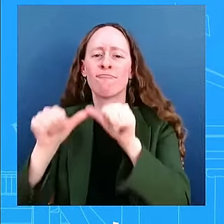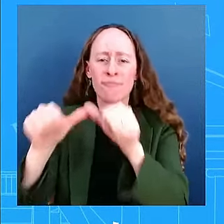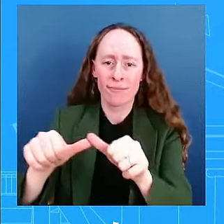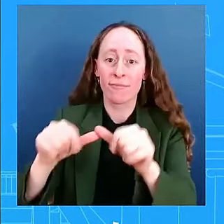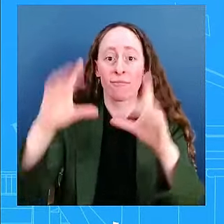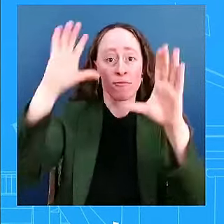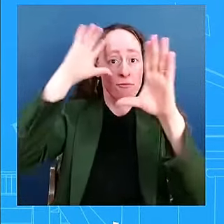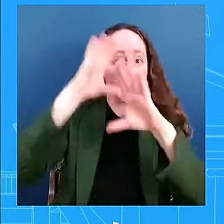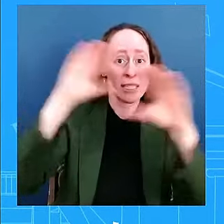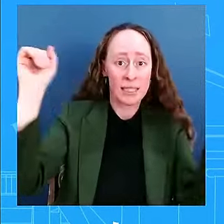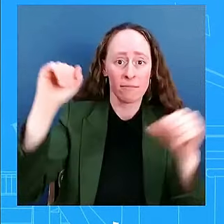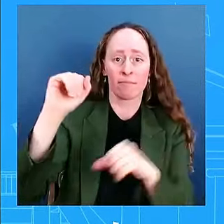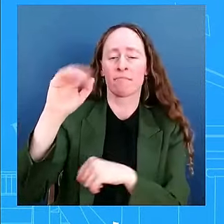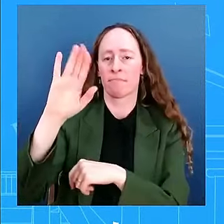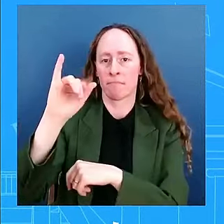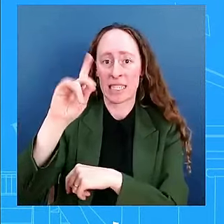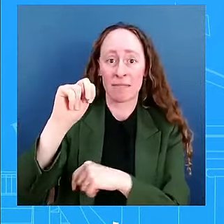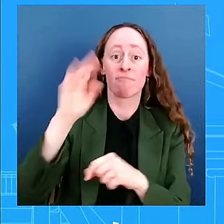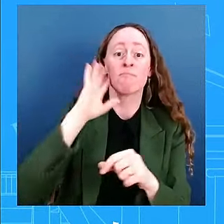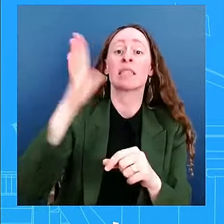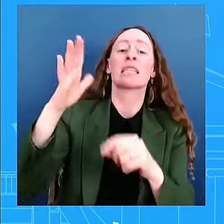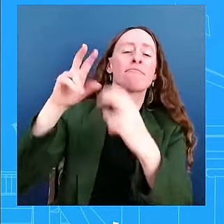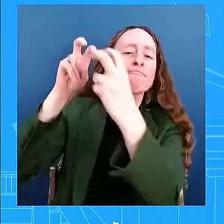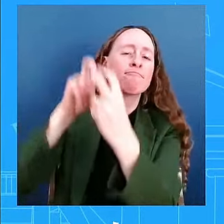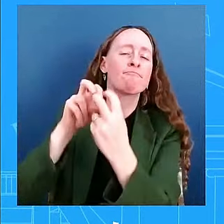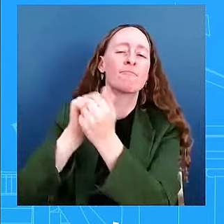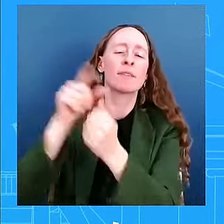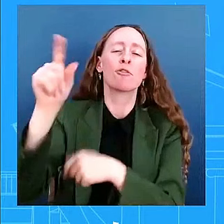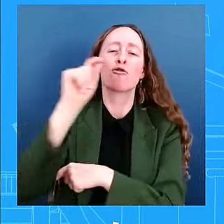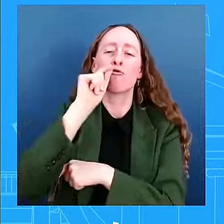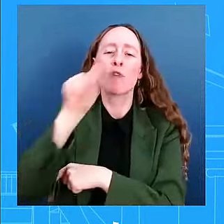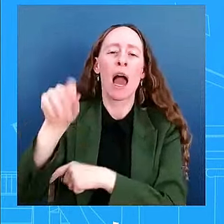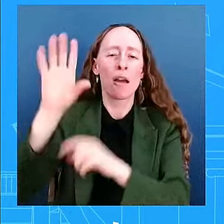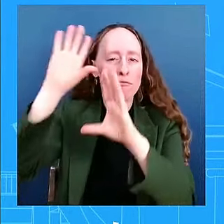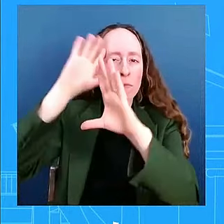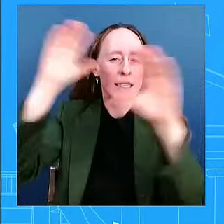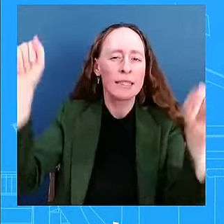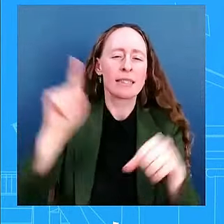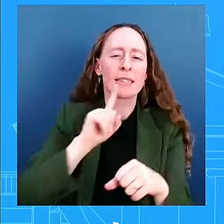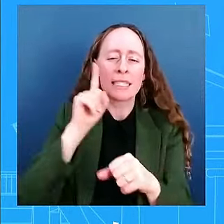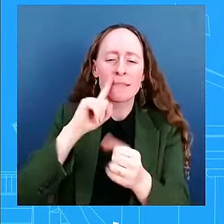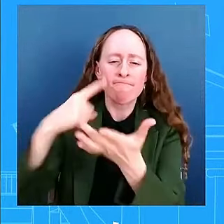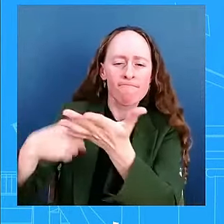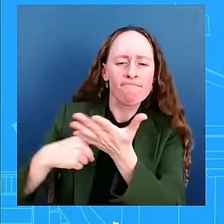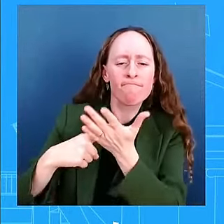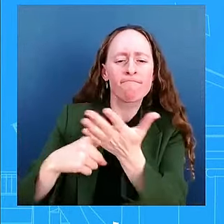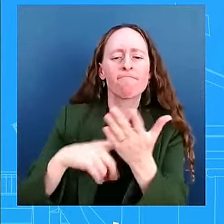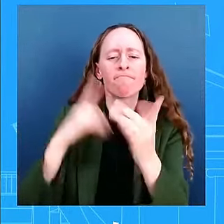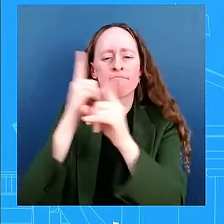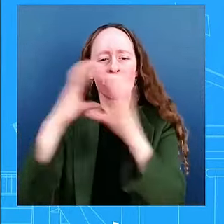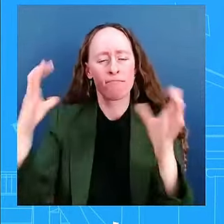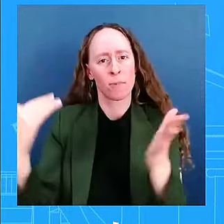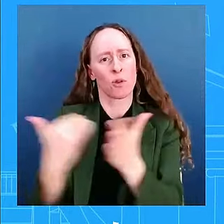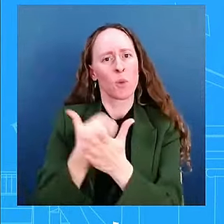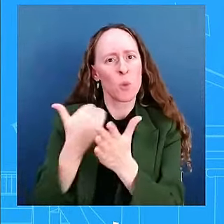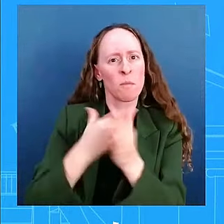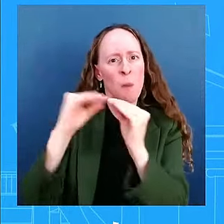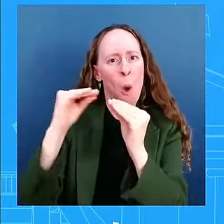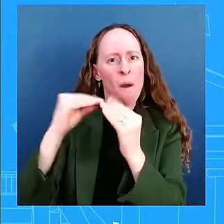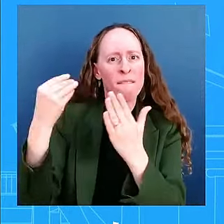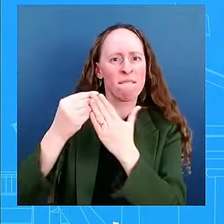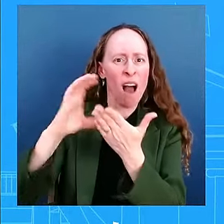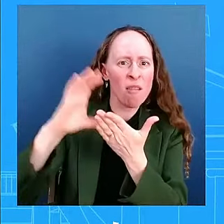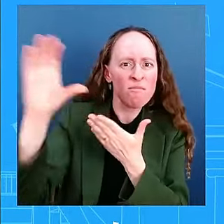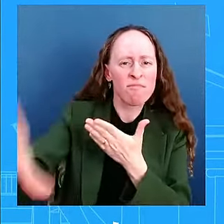announce a significant new security assistance package for Ukraine today as part of our ongoing effort to surge U.S.